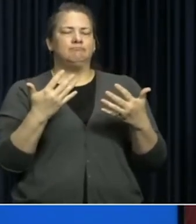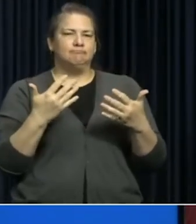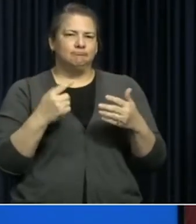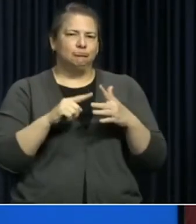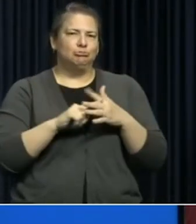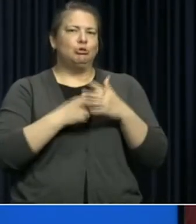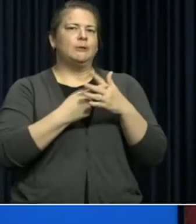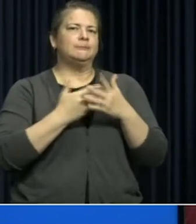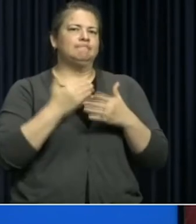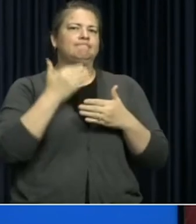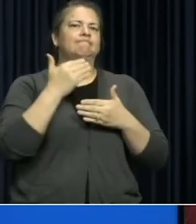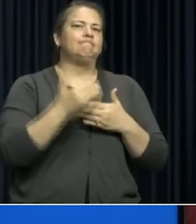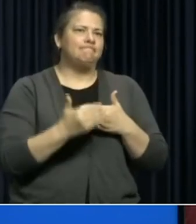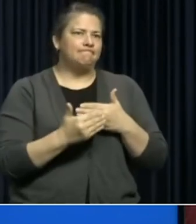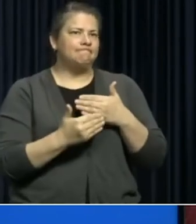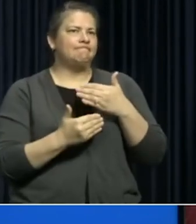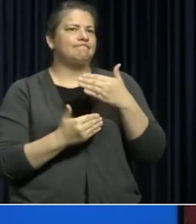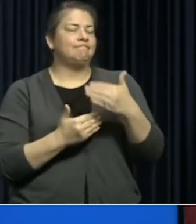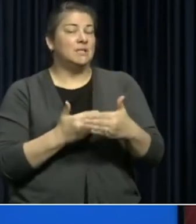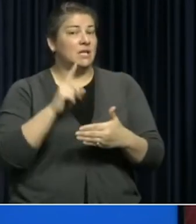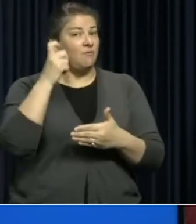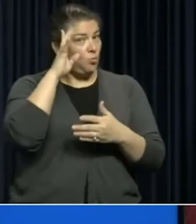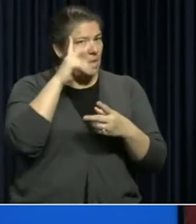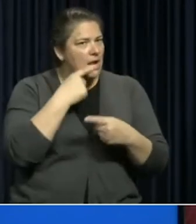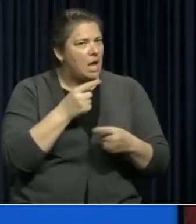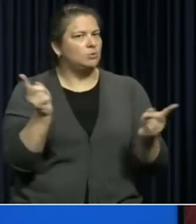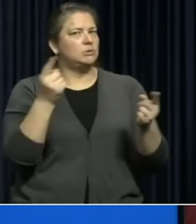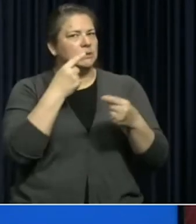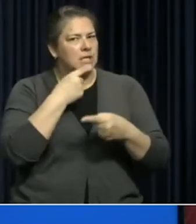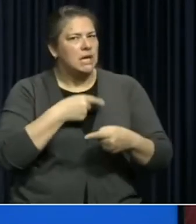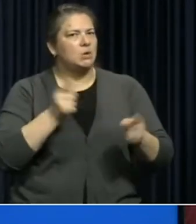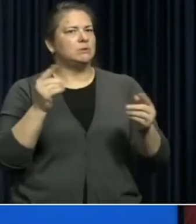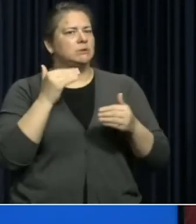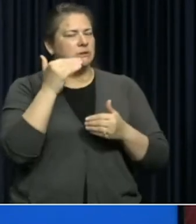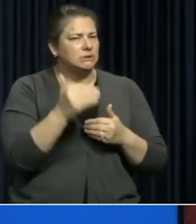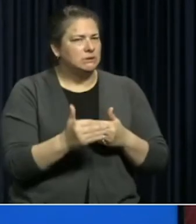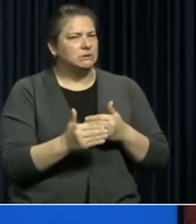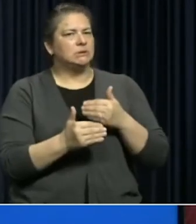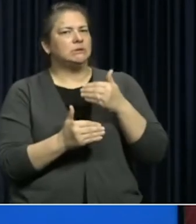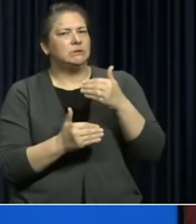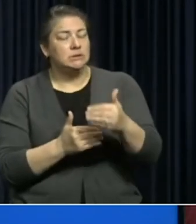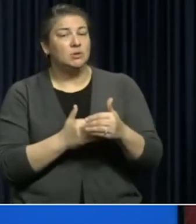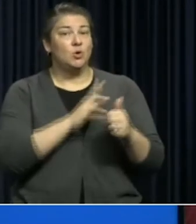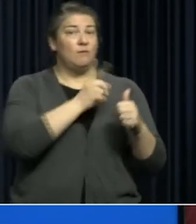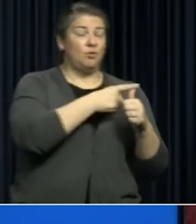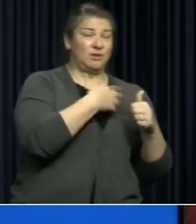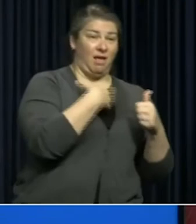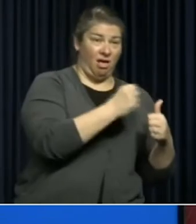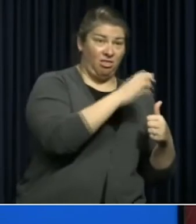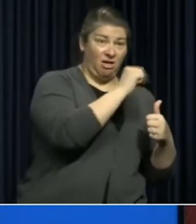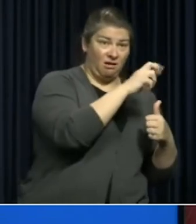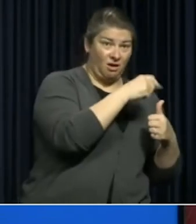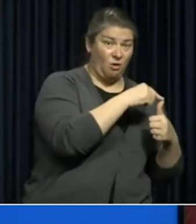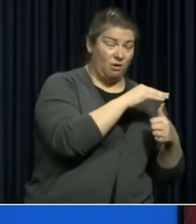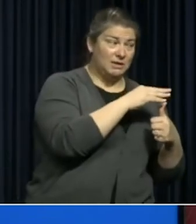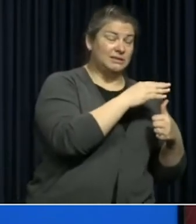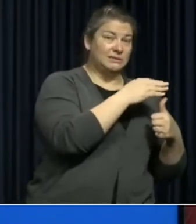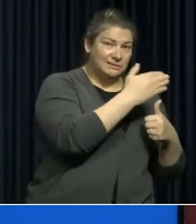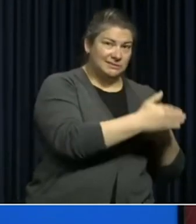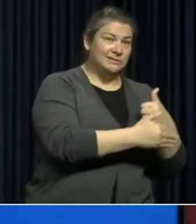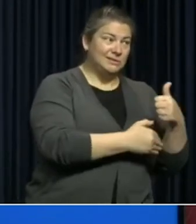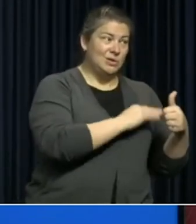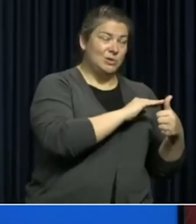will announce that in a staged and controlled manner over a period of time starting first with health care and then with other industries.